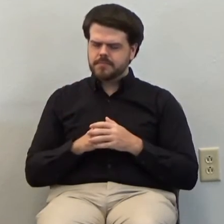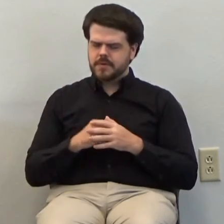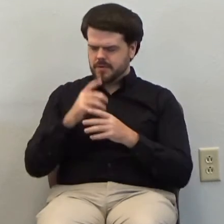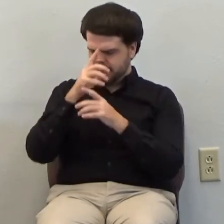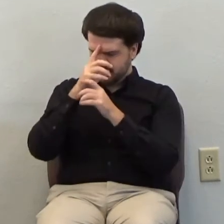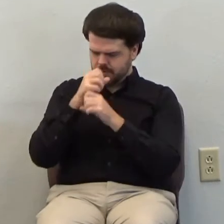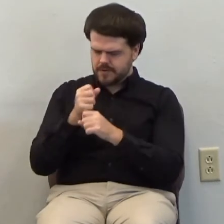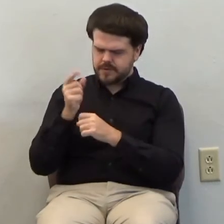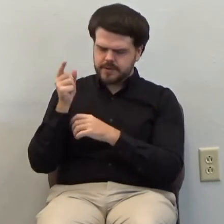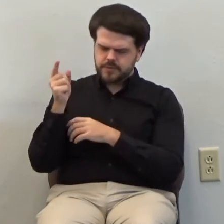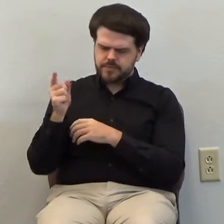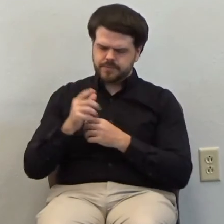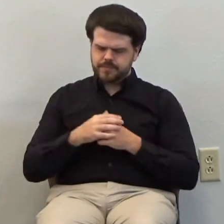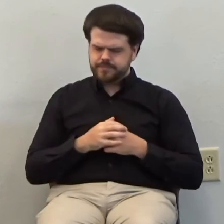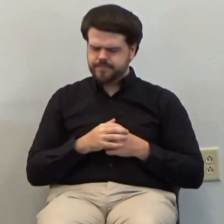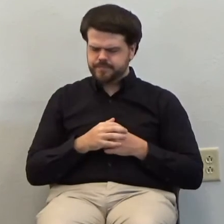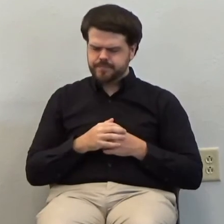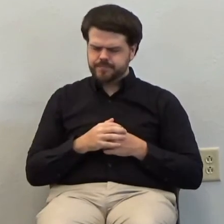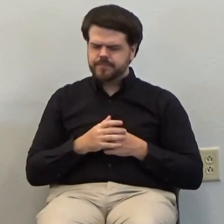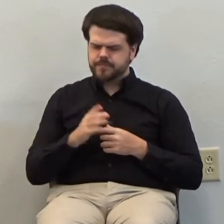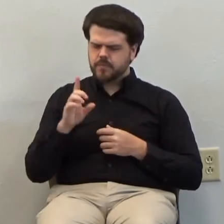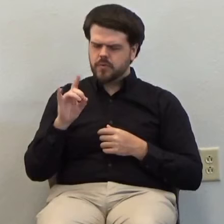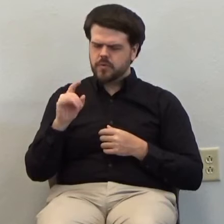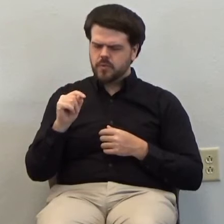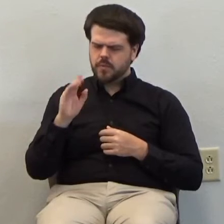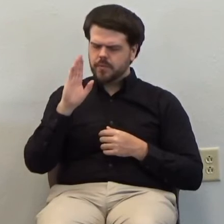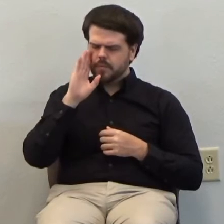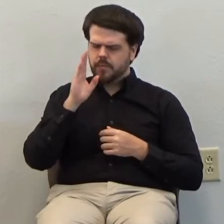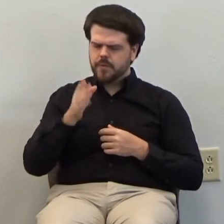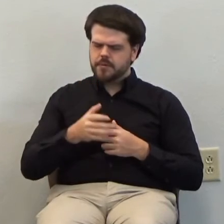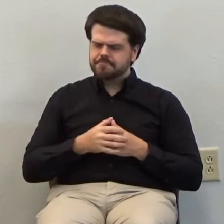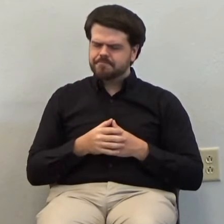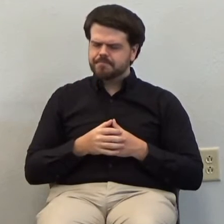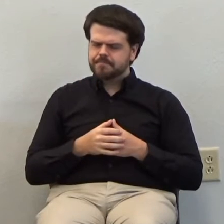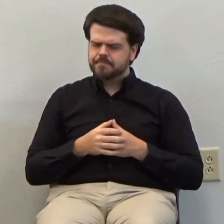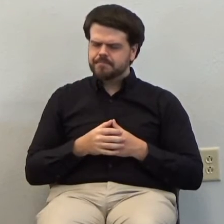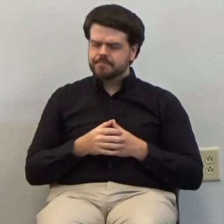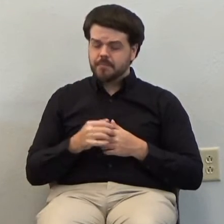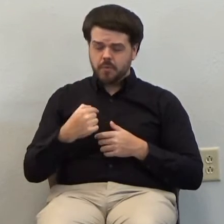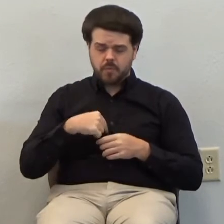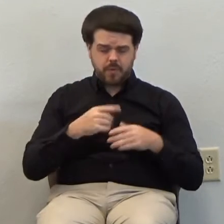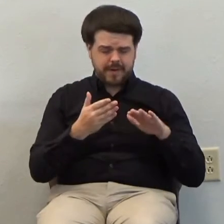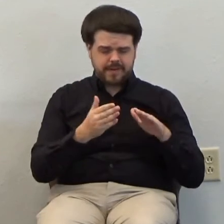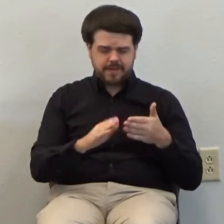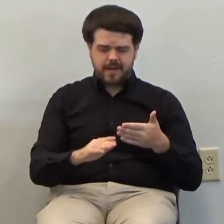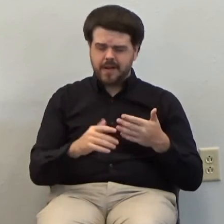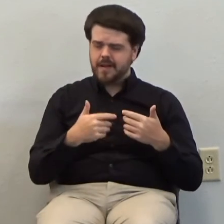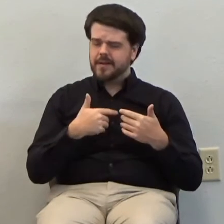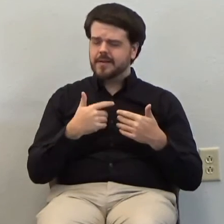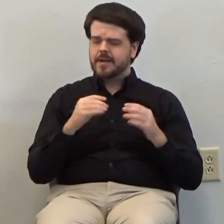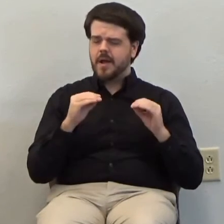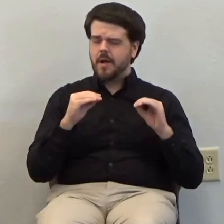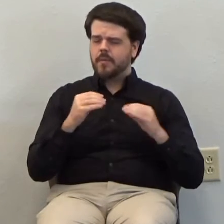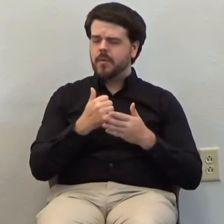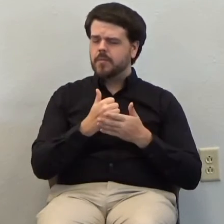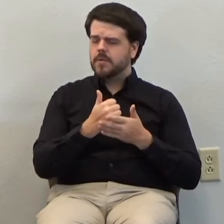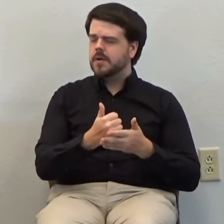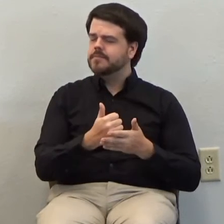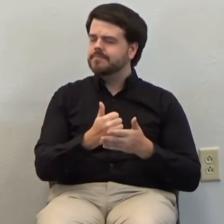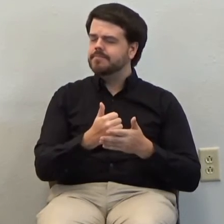to do it even when we die and become absolutely helpless we will not be hopeless